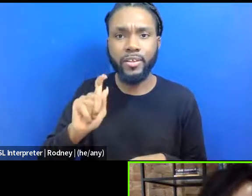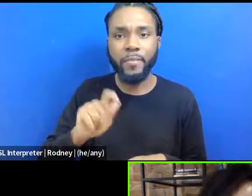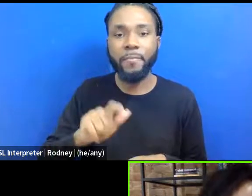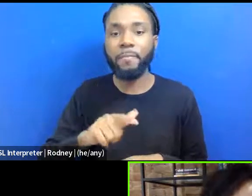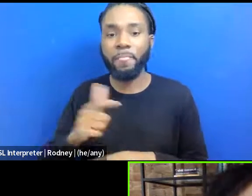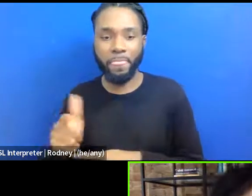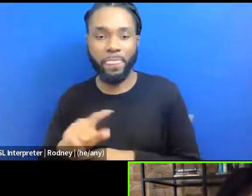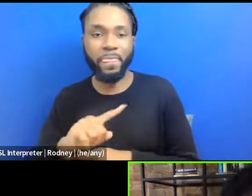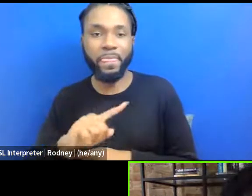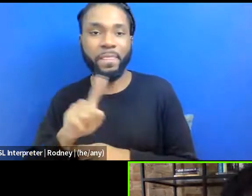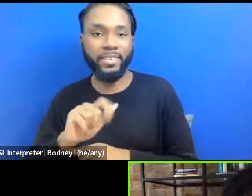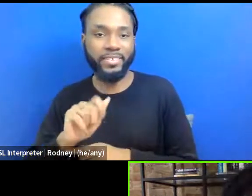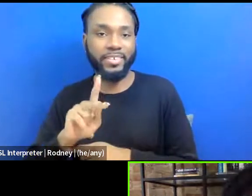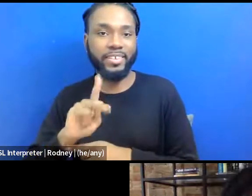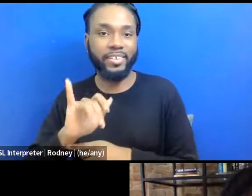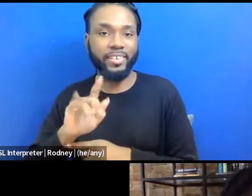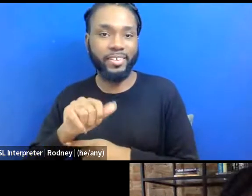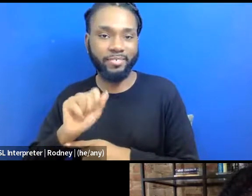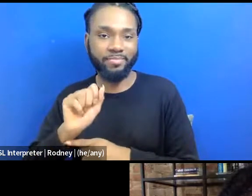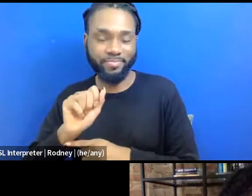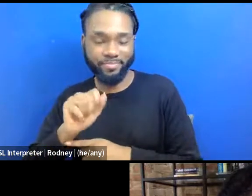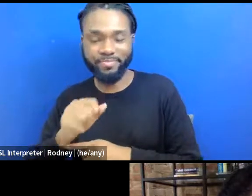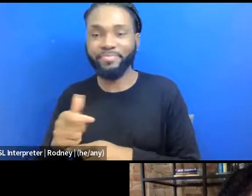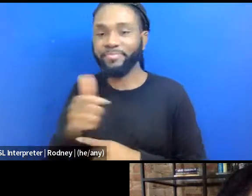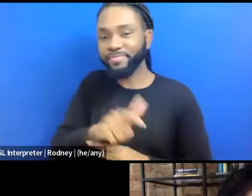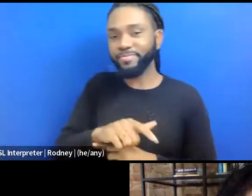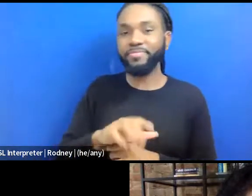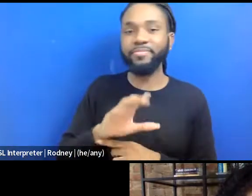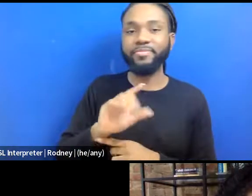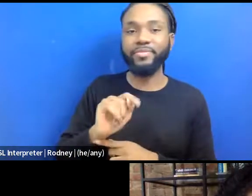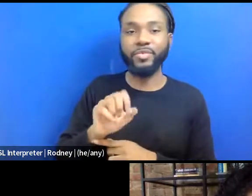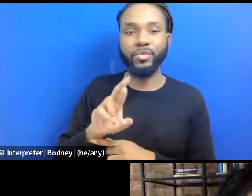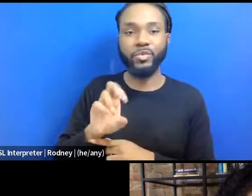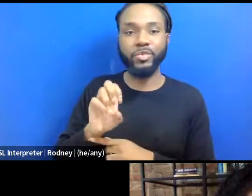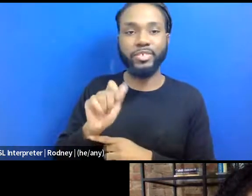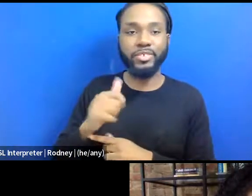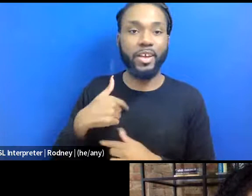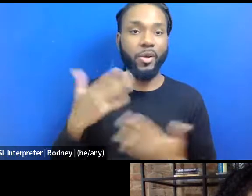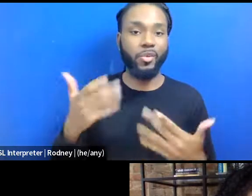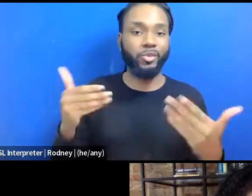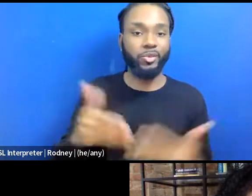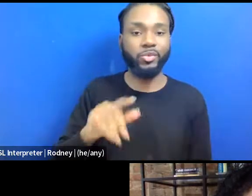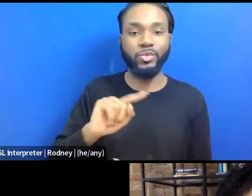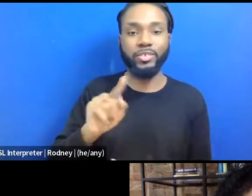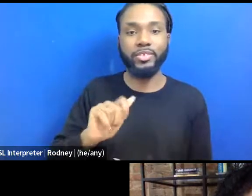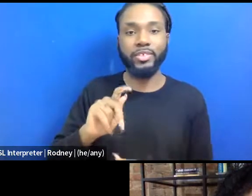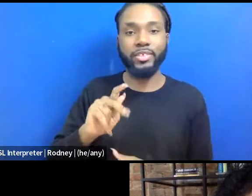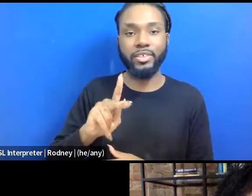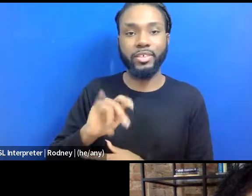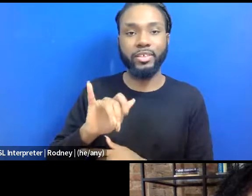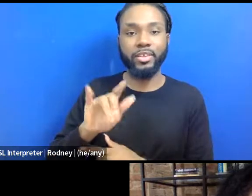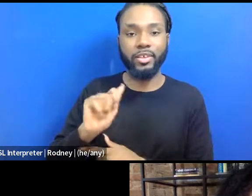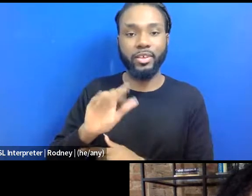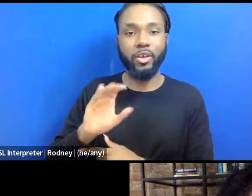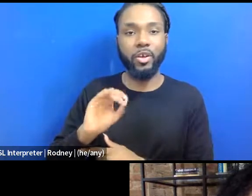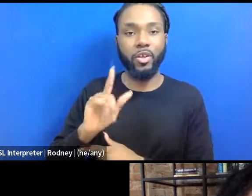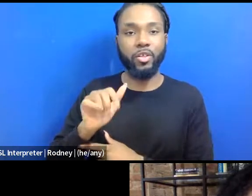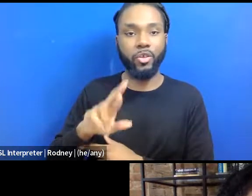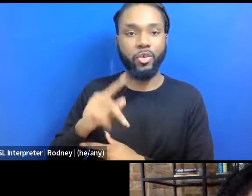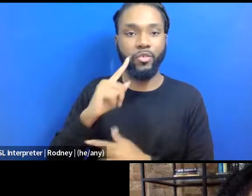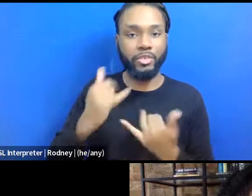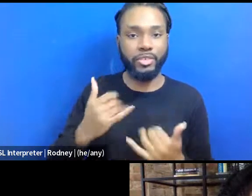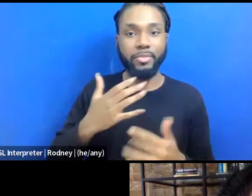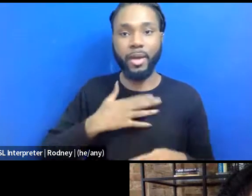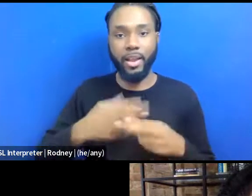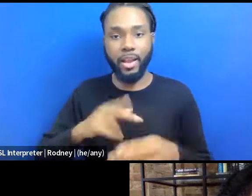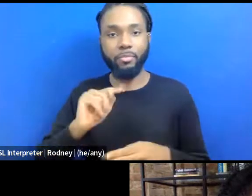Zakiya, I'm sorry. I wanted to introduce Zakiya Collier, our guest for the day, and my name is Teresa Rayford.